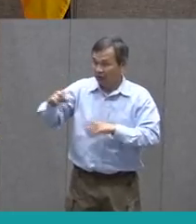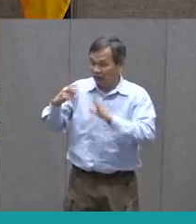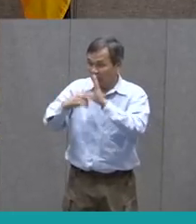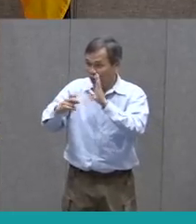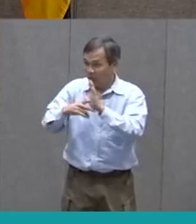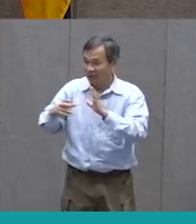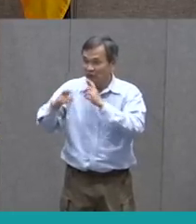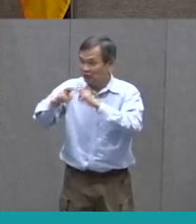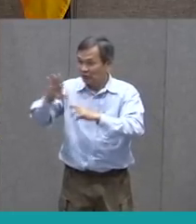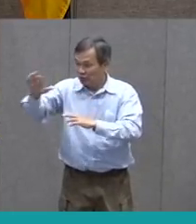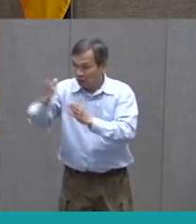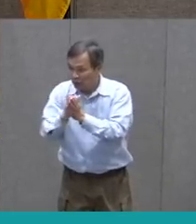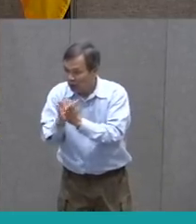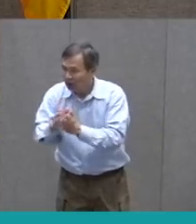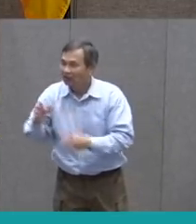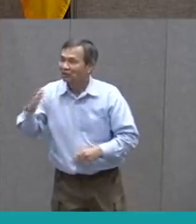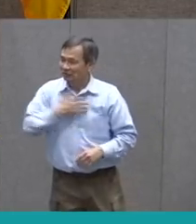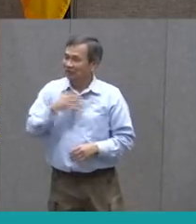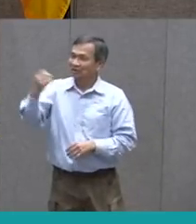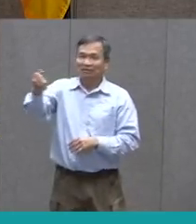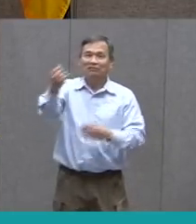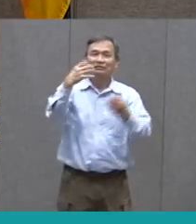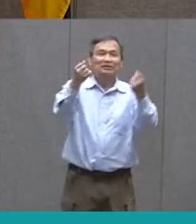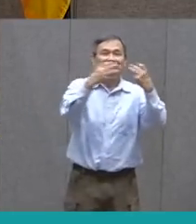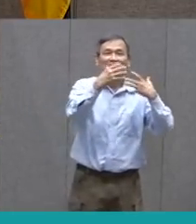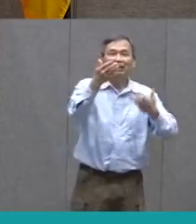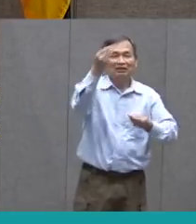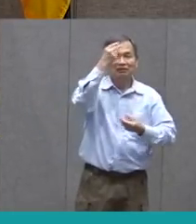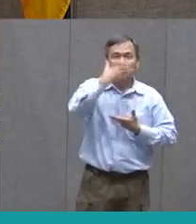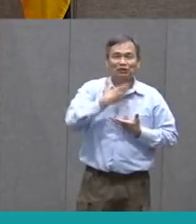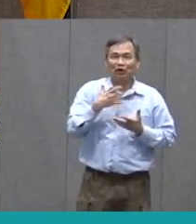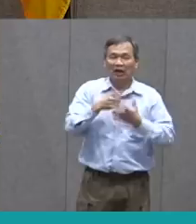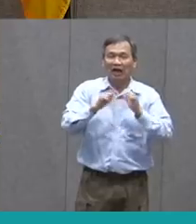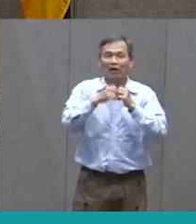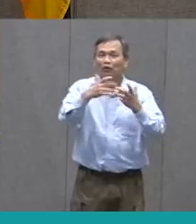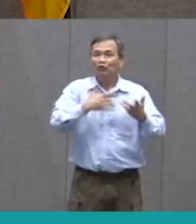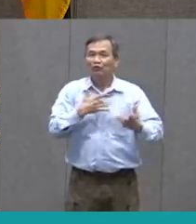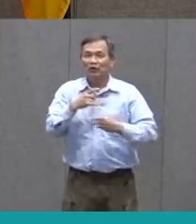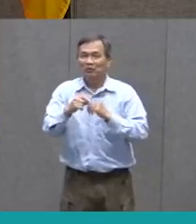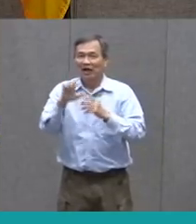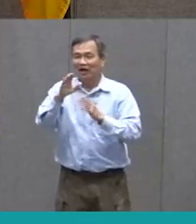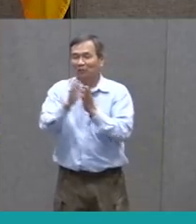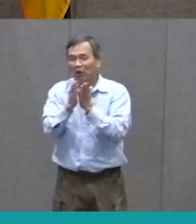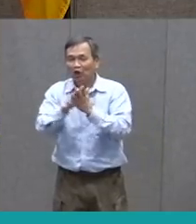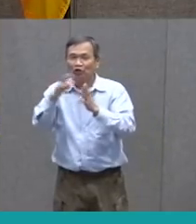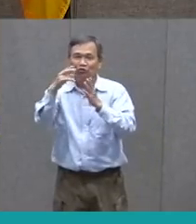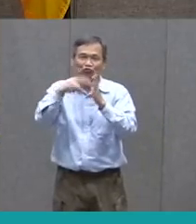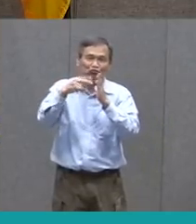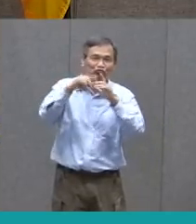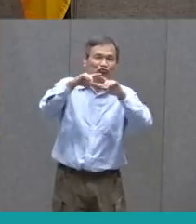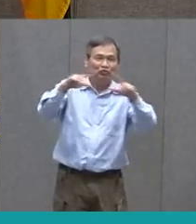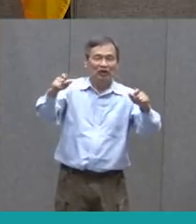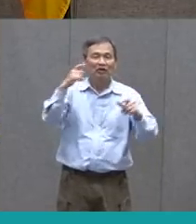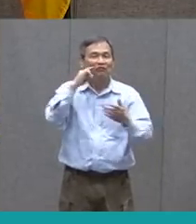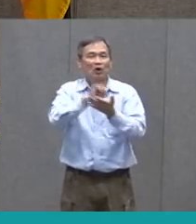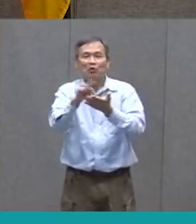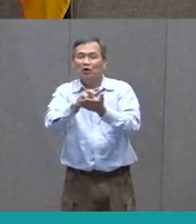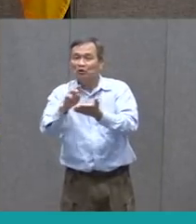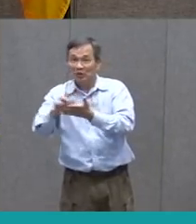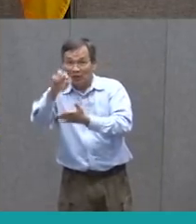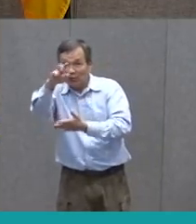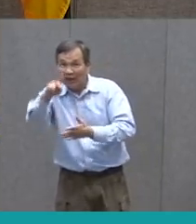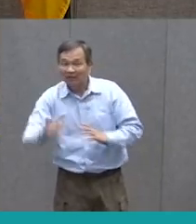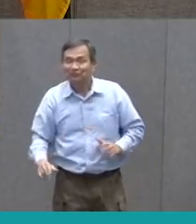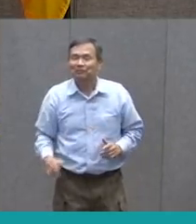project that we're doing today, send those to us. And we'll make sure that we try to share some of those on the show as we go through these next few weeks. Absolutely.